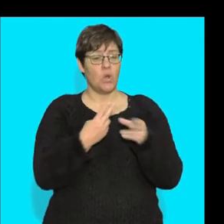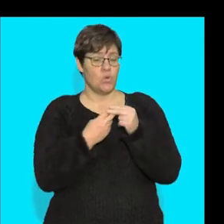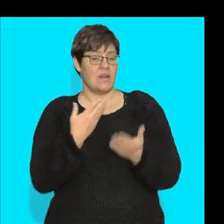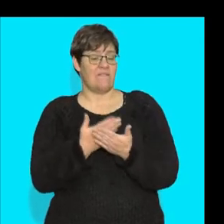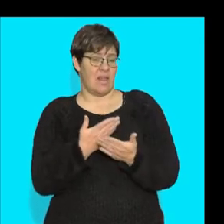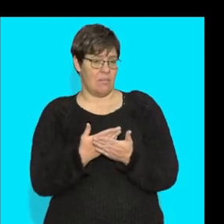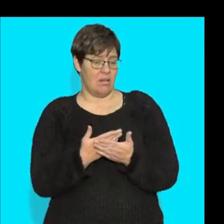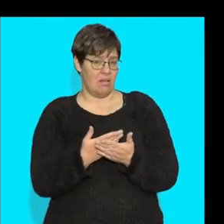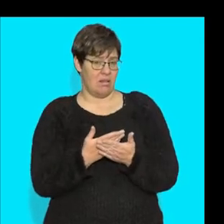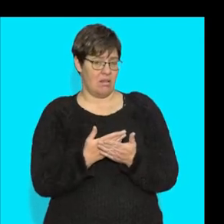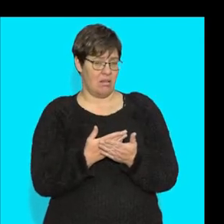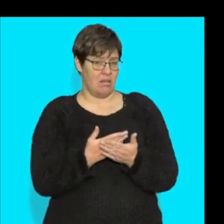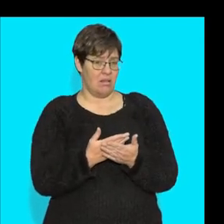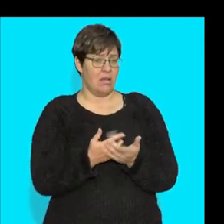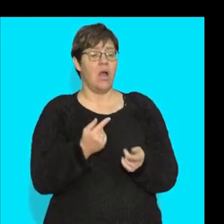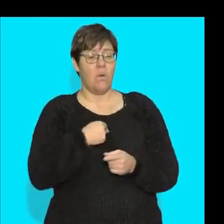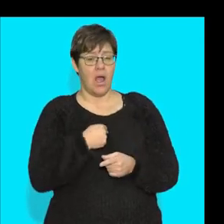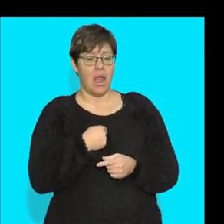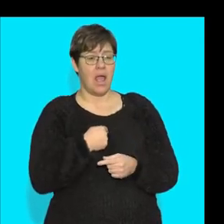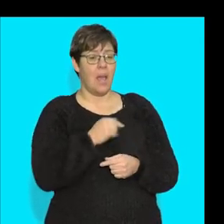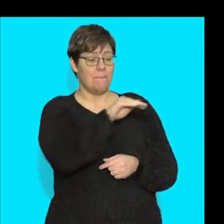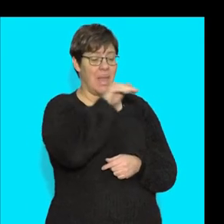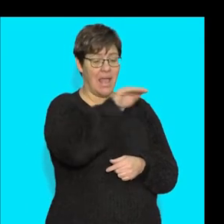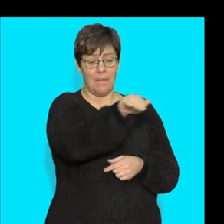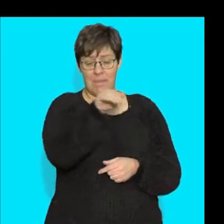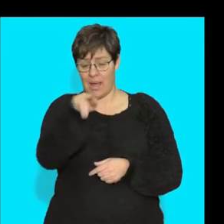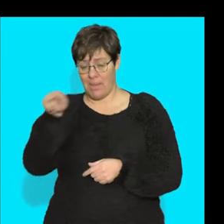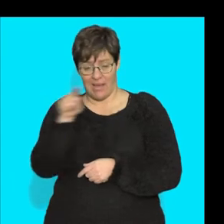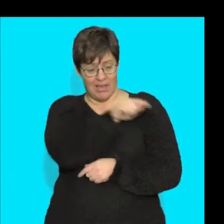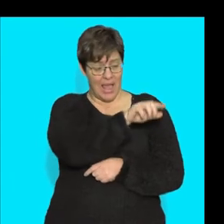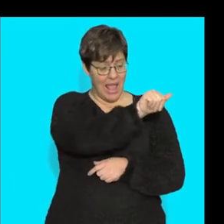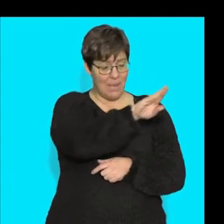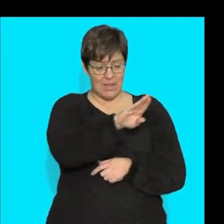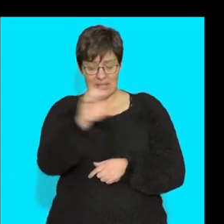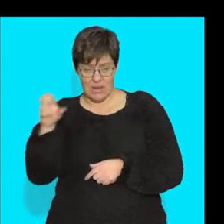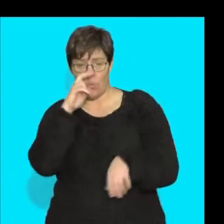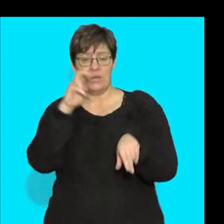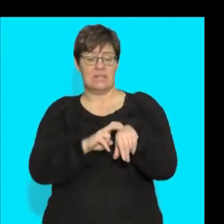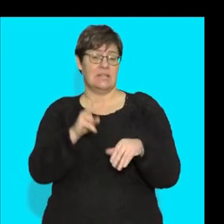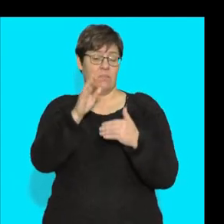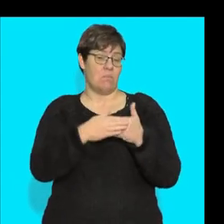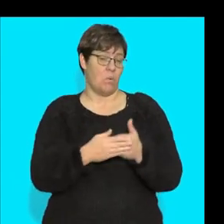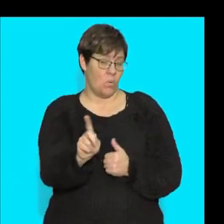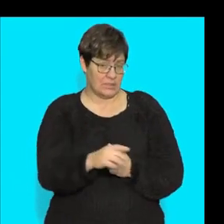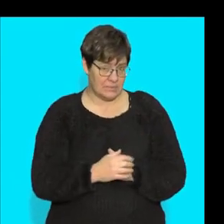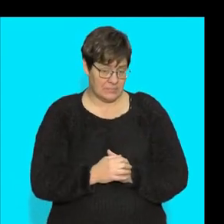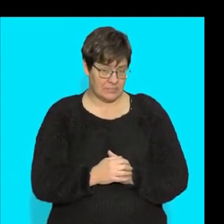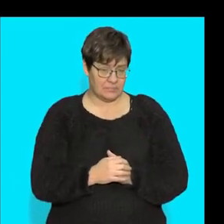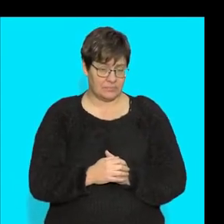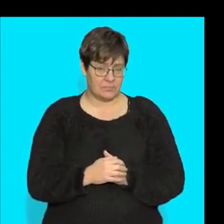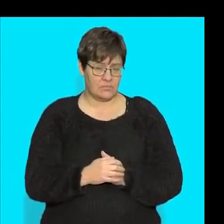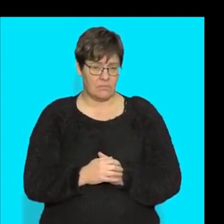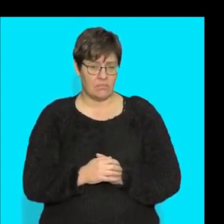blood units required by each blood bank, right? So the first thing, right, what we have to do